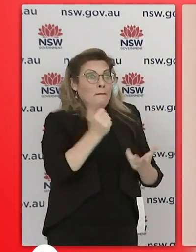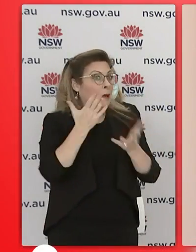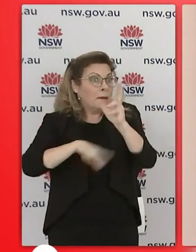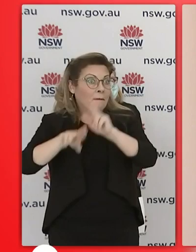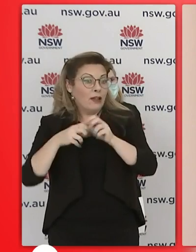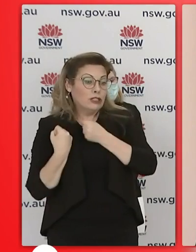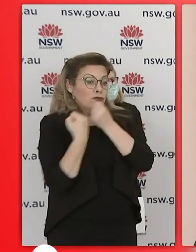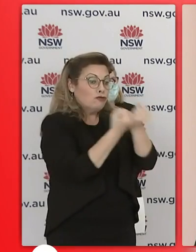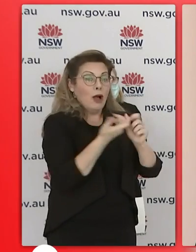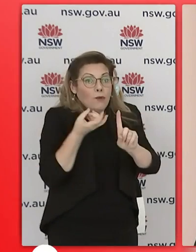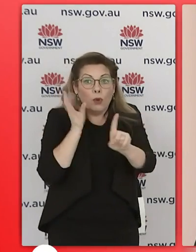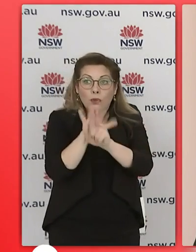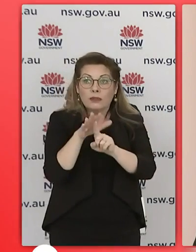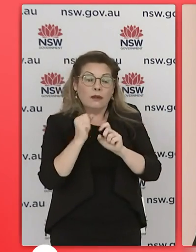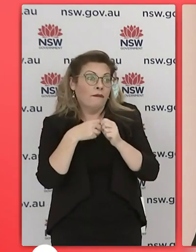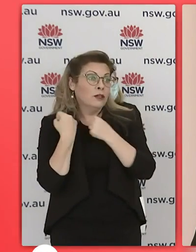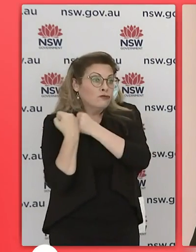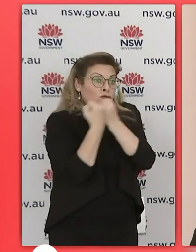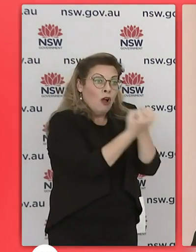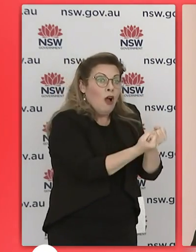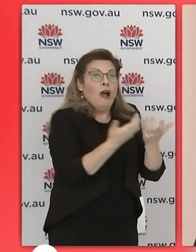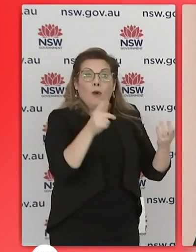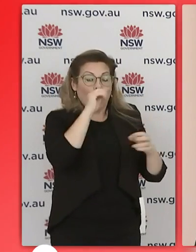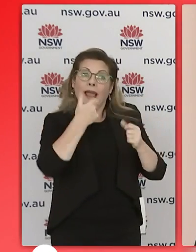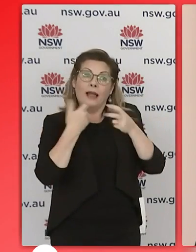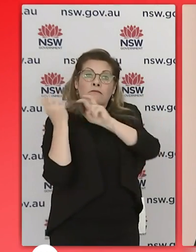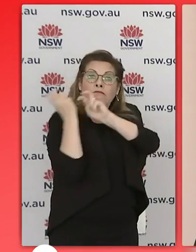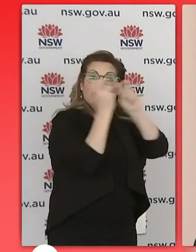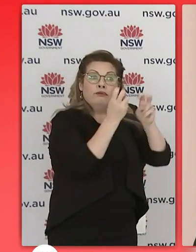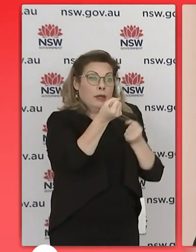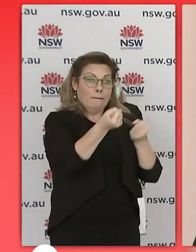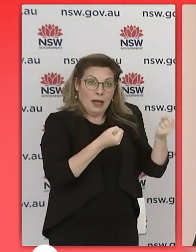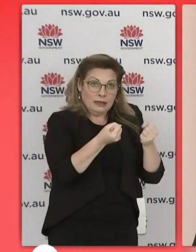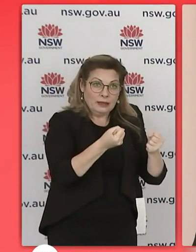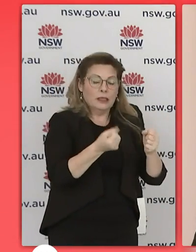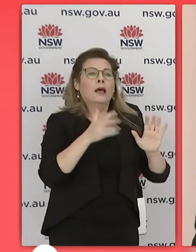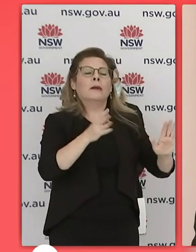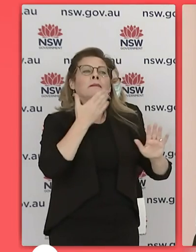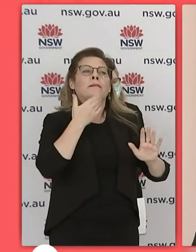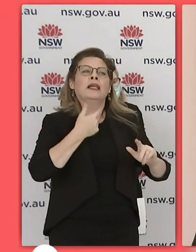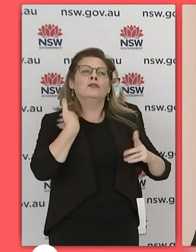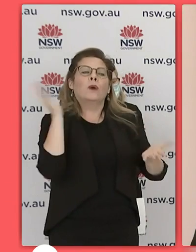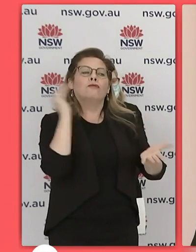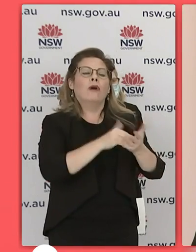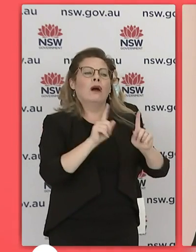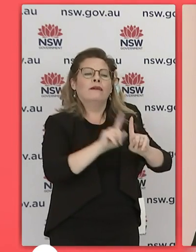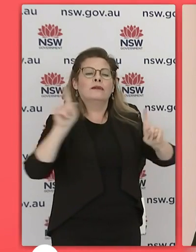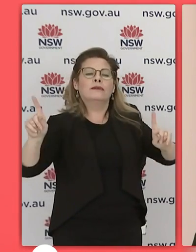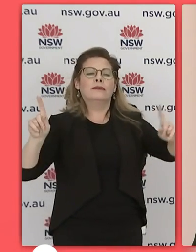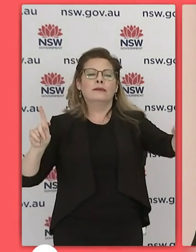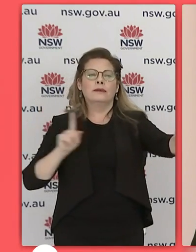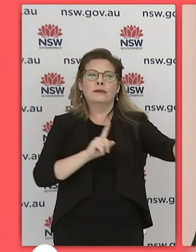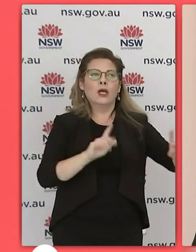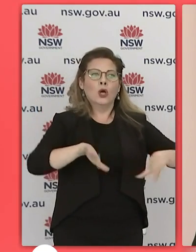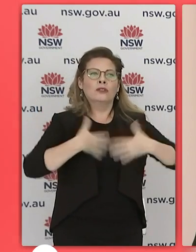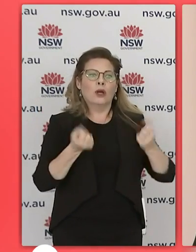they stay outside the arena because we don't want too many people uh obviously uh milling around inside the arena make some arrangements for after you've got